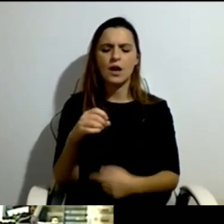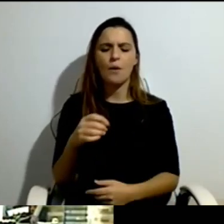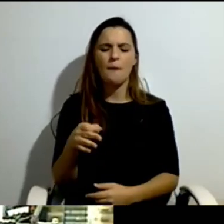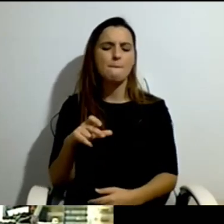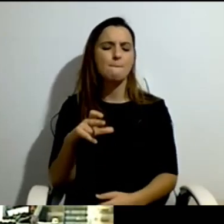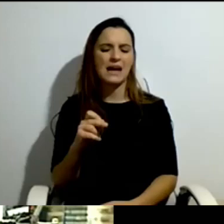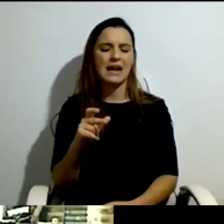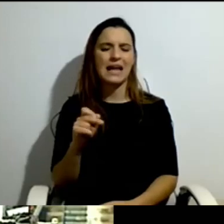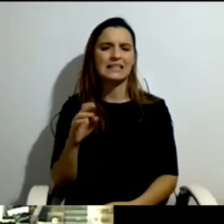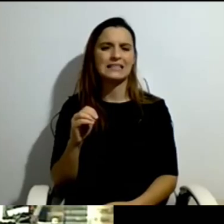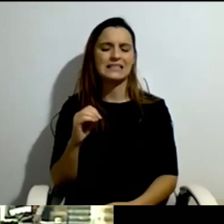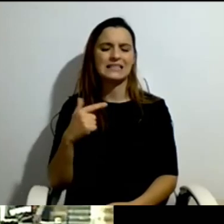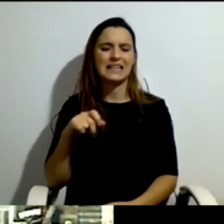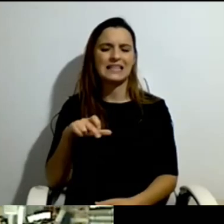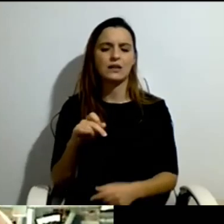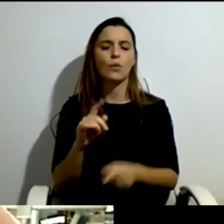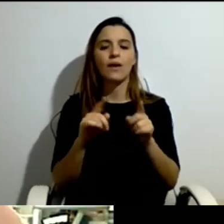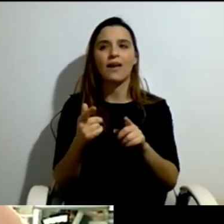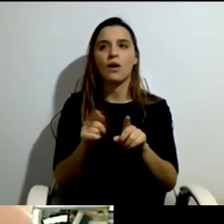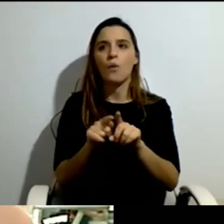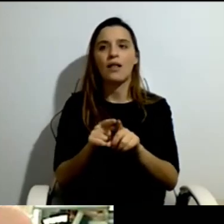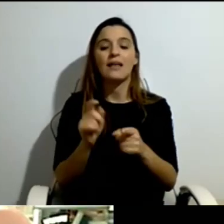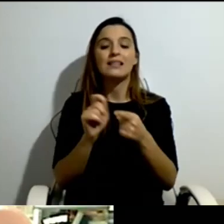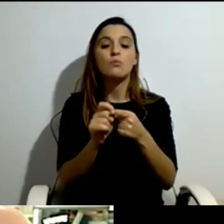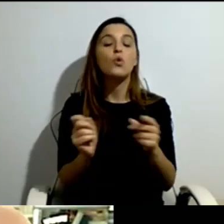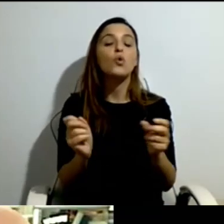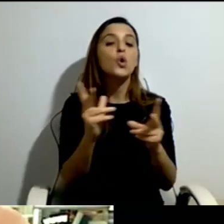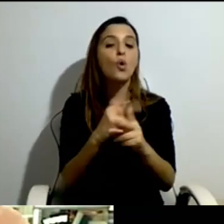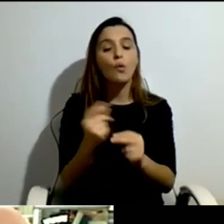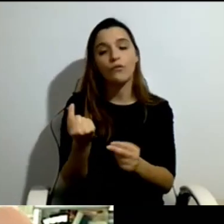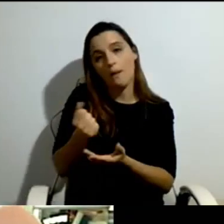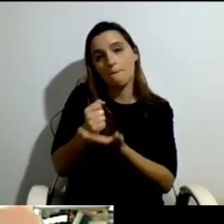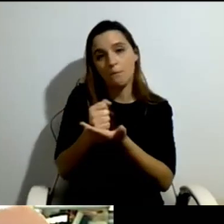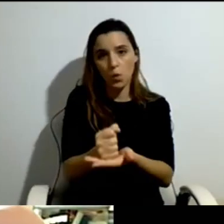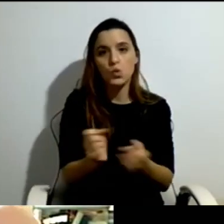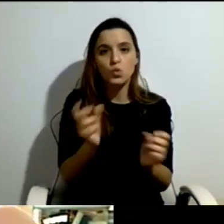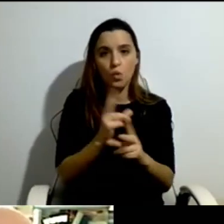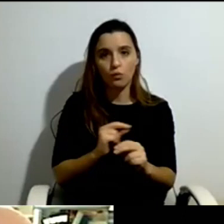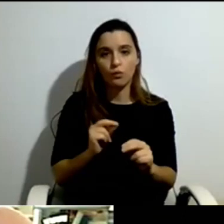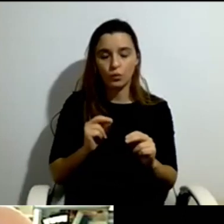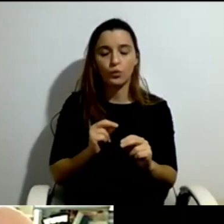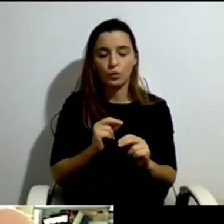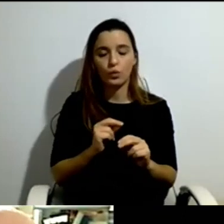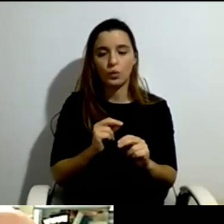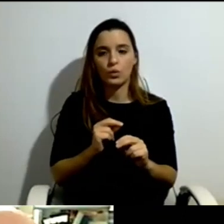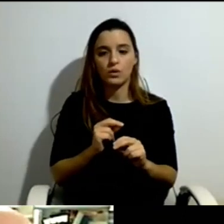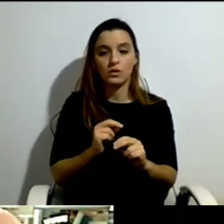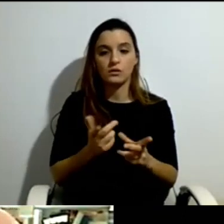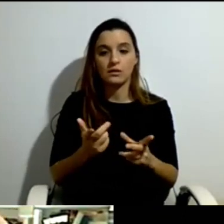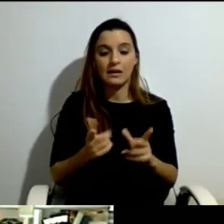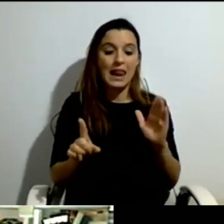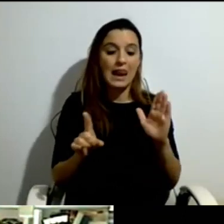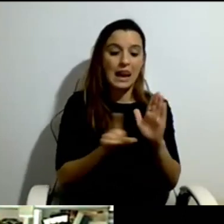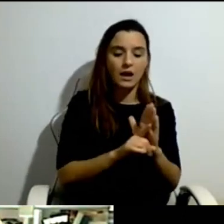allowance within the system of the invalidity insurance. That was very interesting because it was exactly,